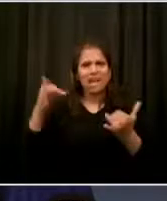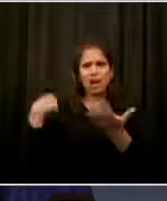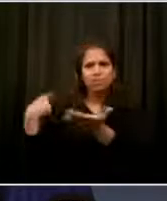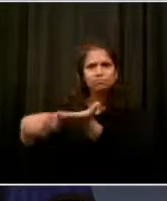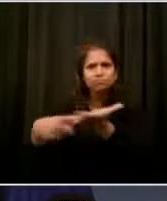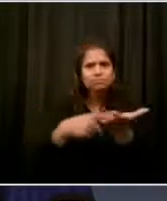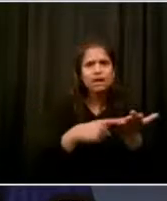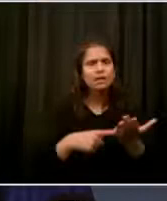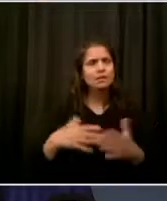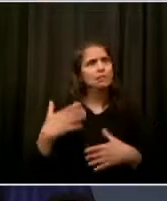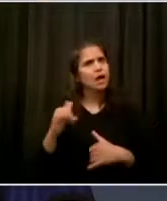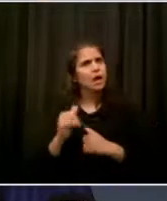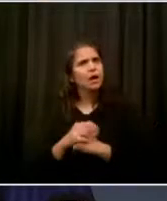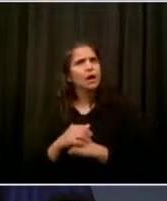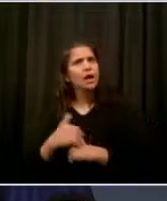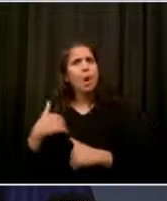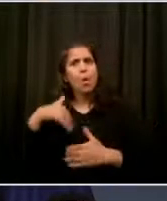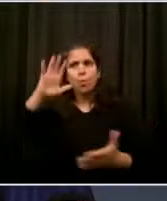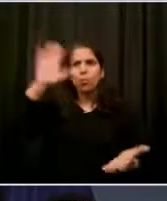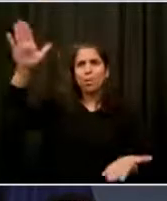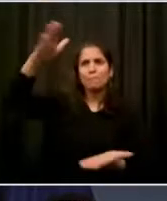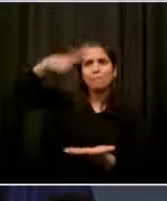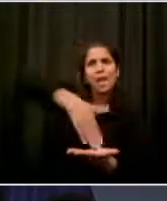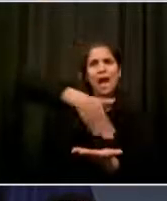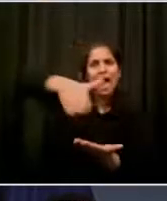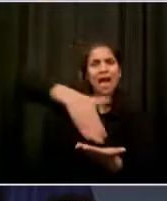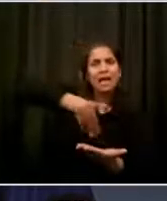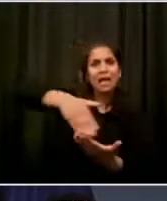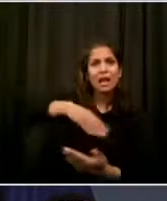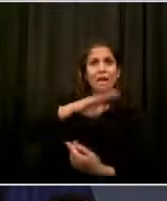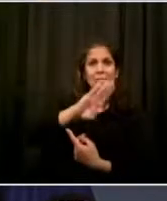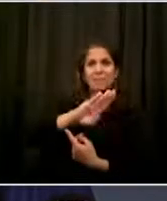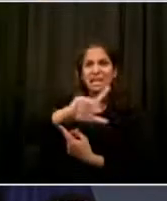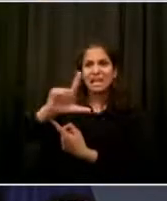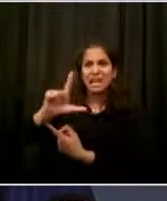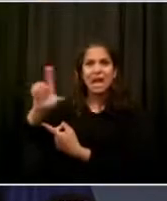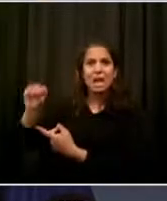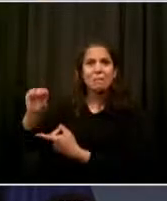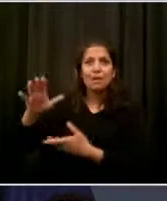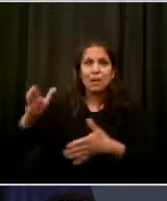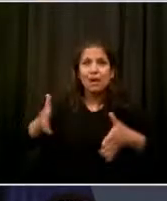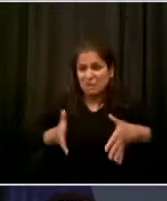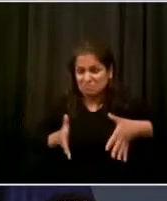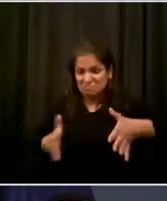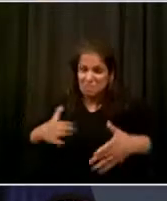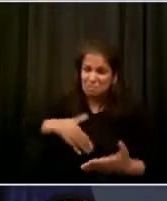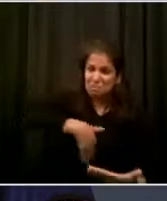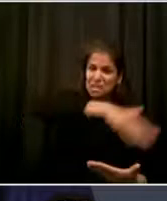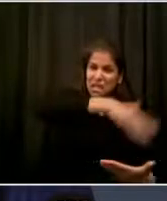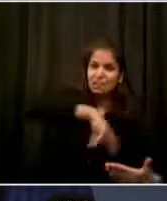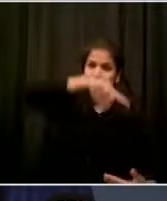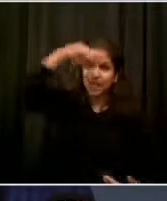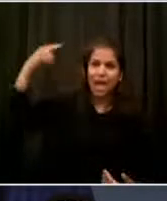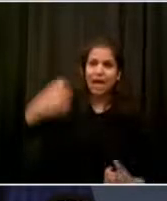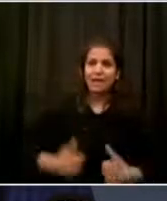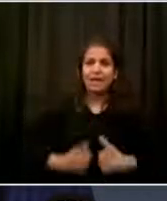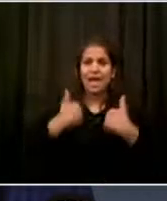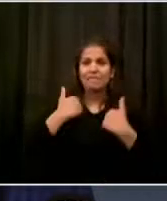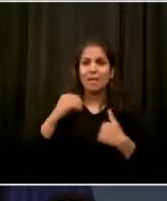now this city must fully, fully, deeply feel, and this nation must as well, that Black Lives Matter.